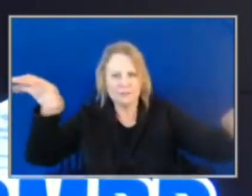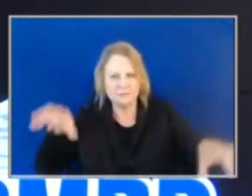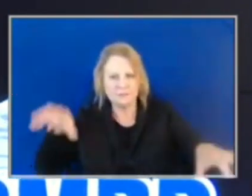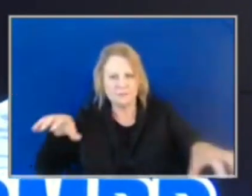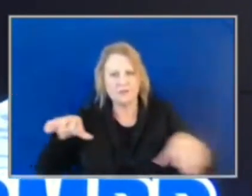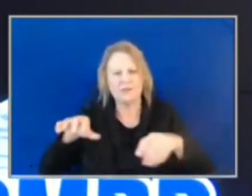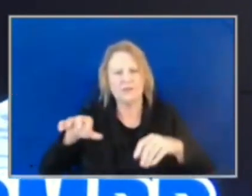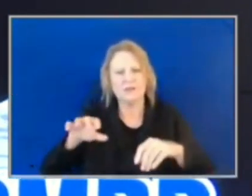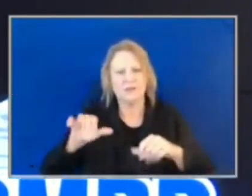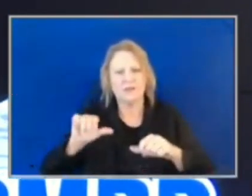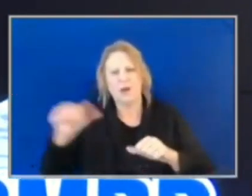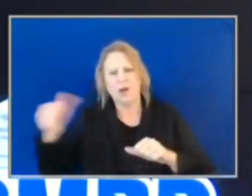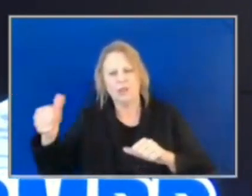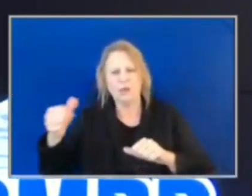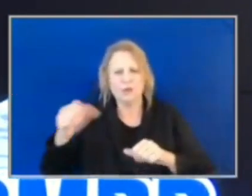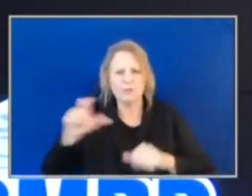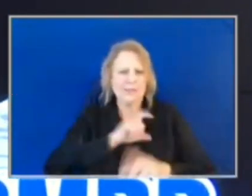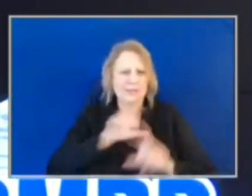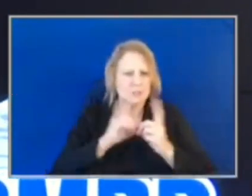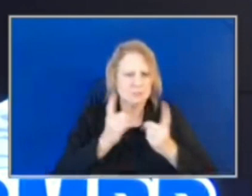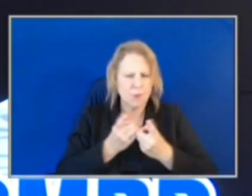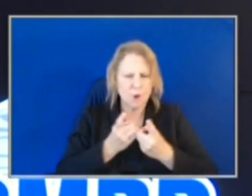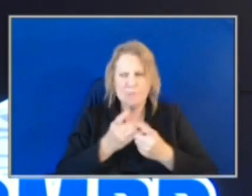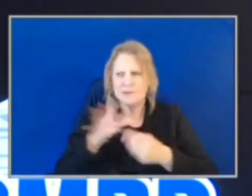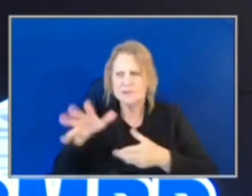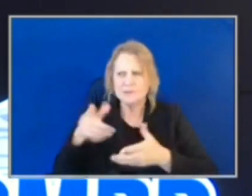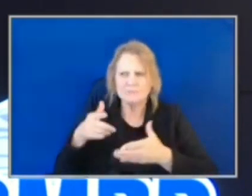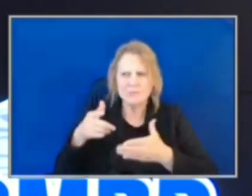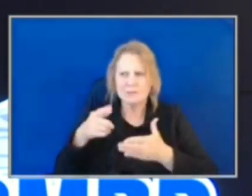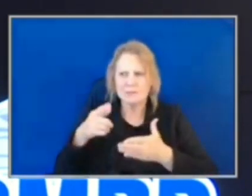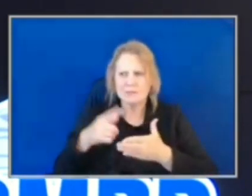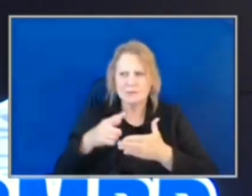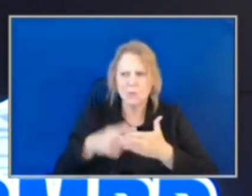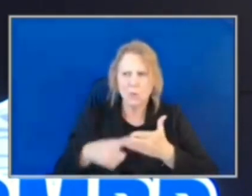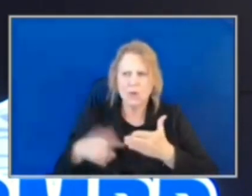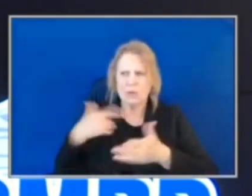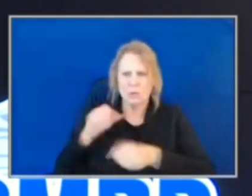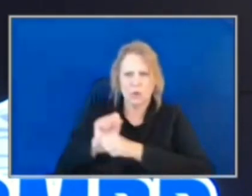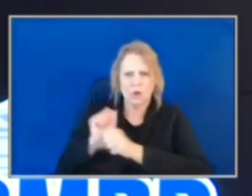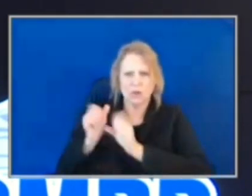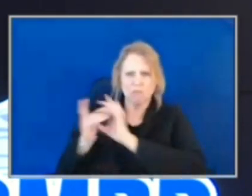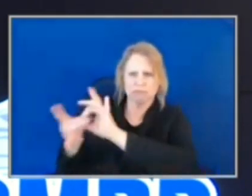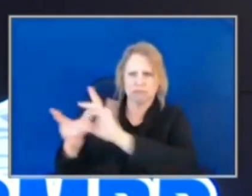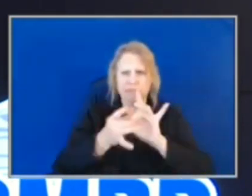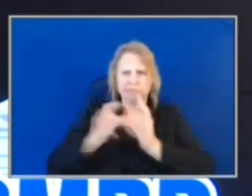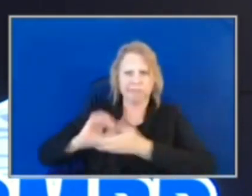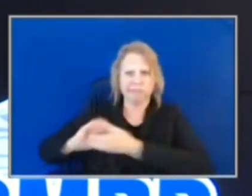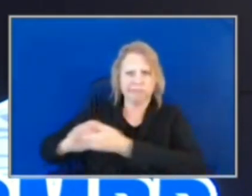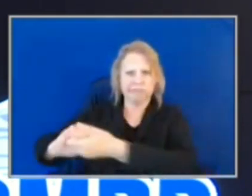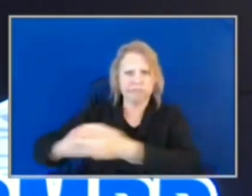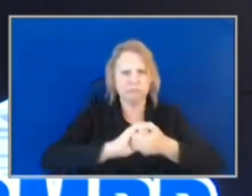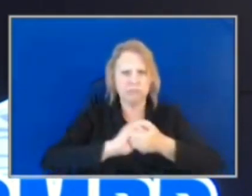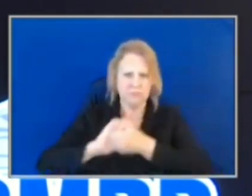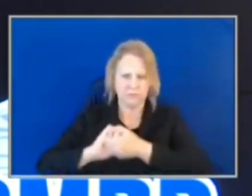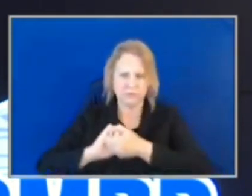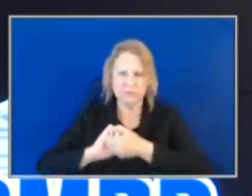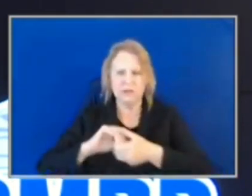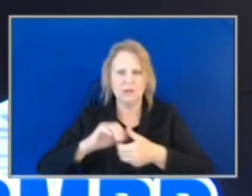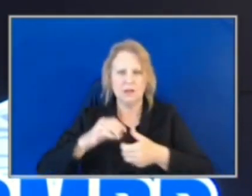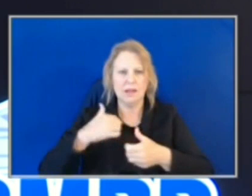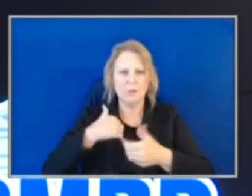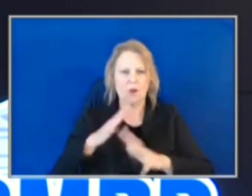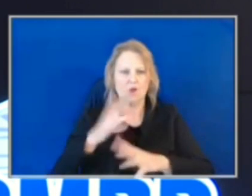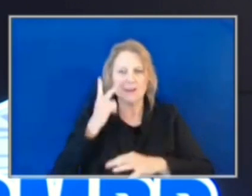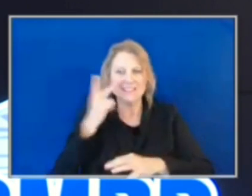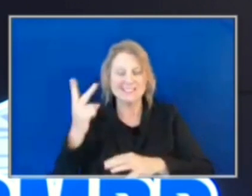hey, how are you preventing this? What are you doing right? So we're sharing that information with those jurisdictions as well. And we're already seeing an